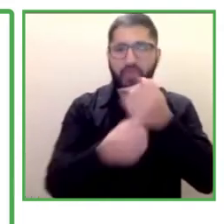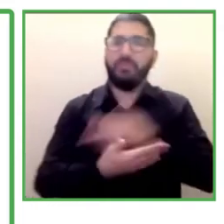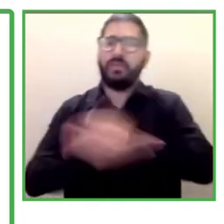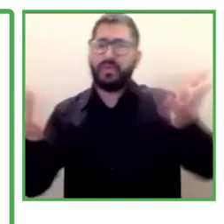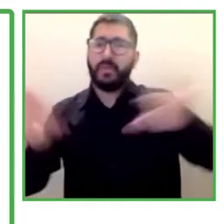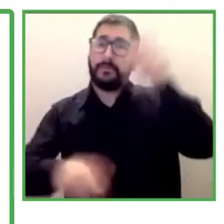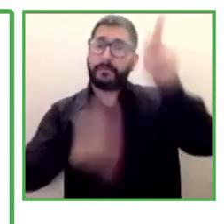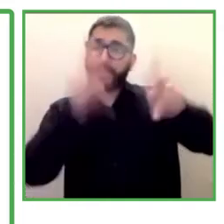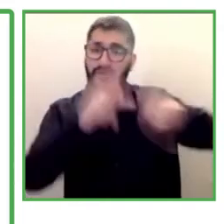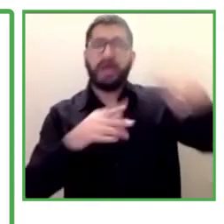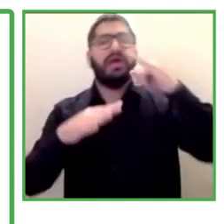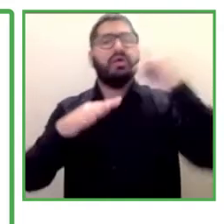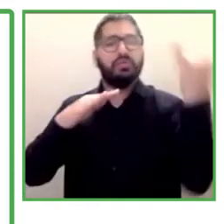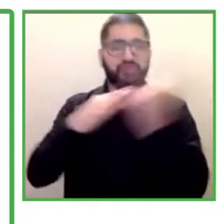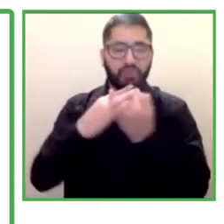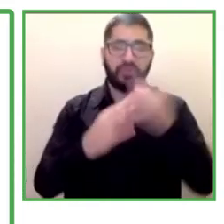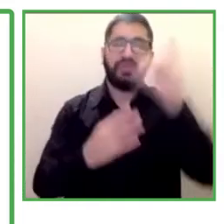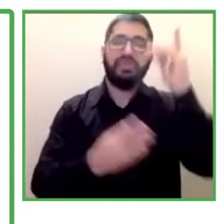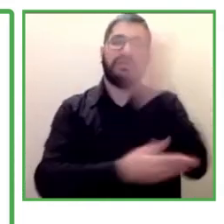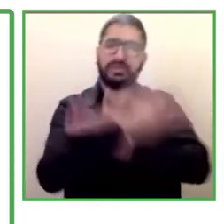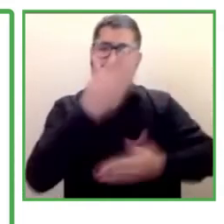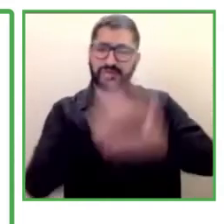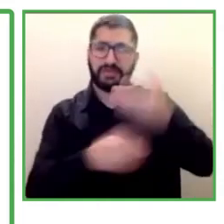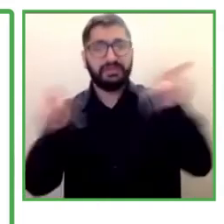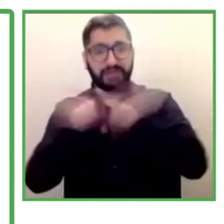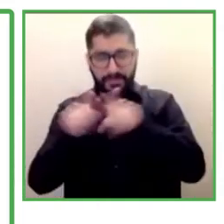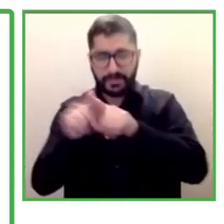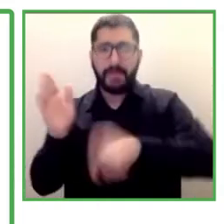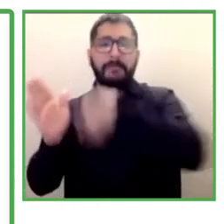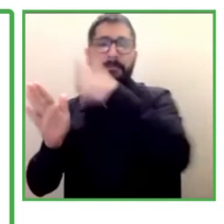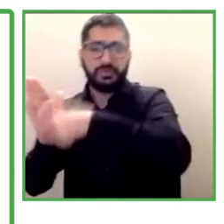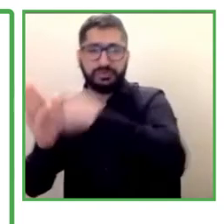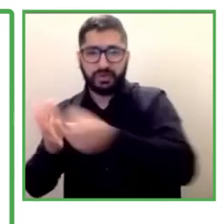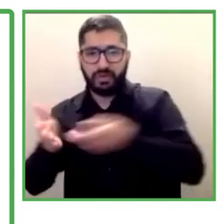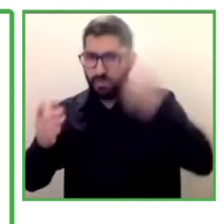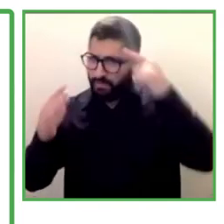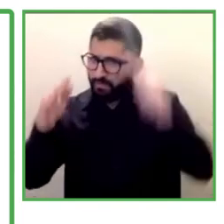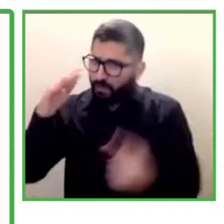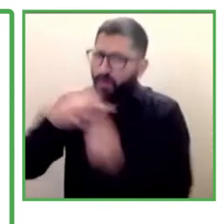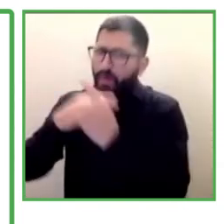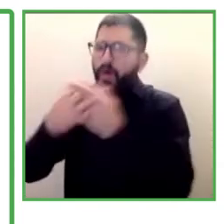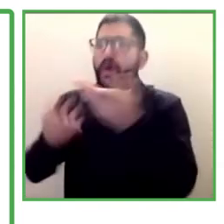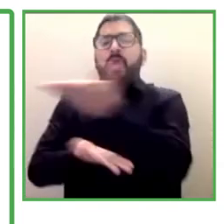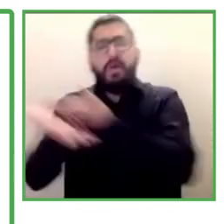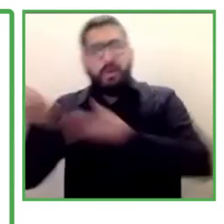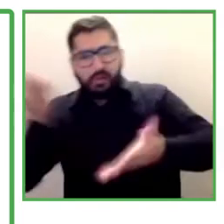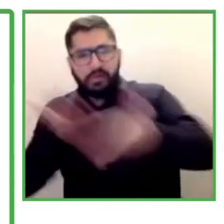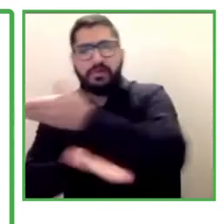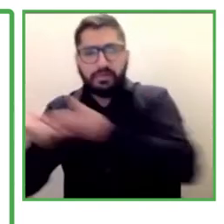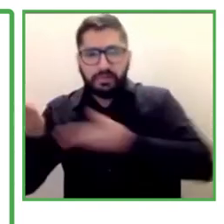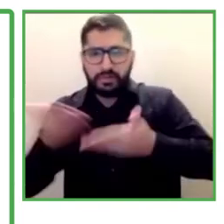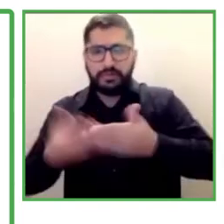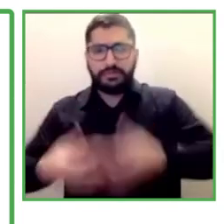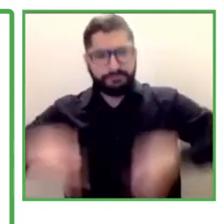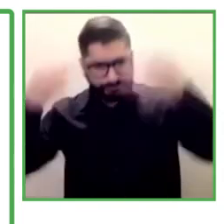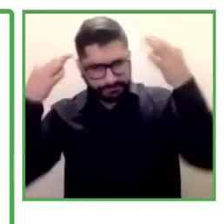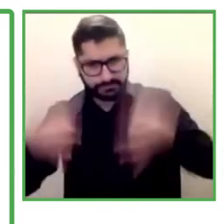This project stems from the collaboration of Plena Inclusion